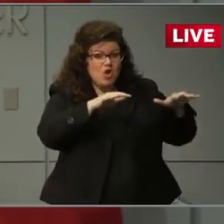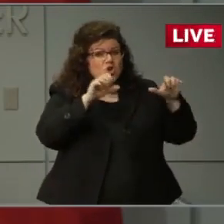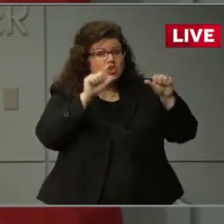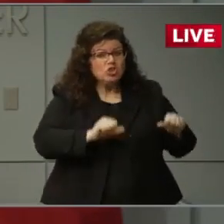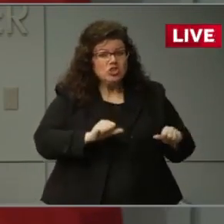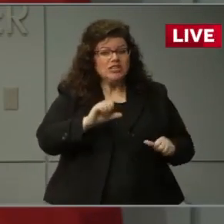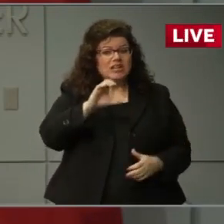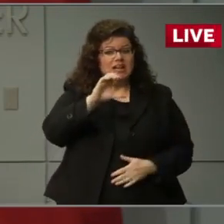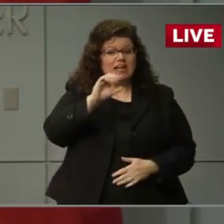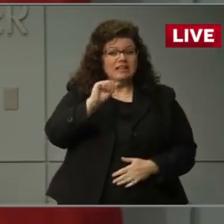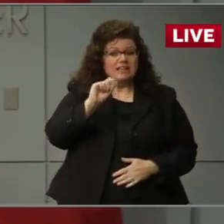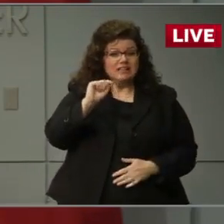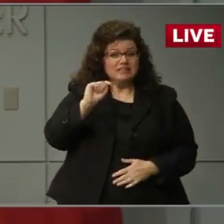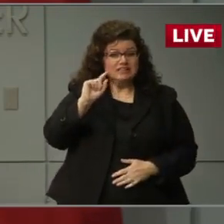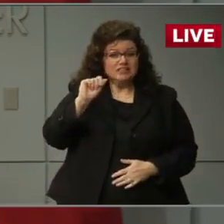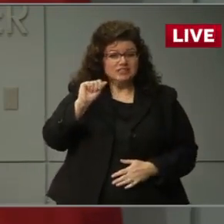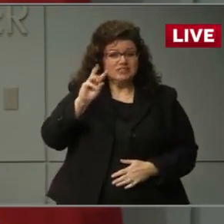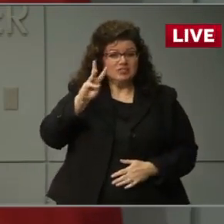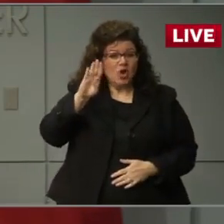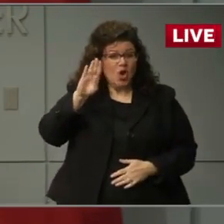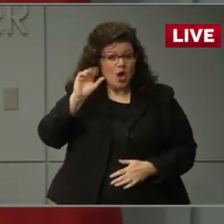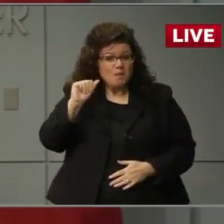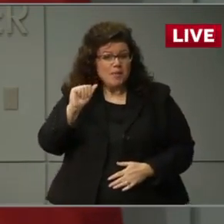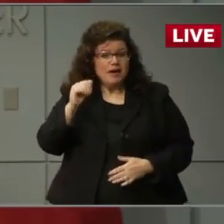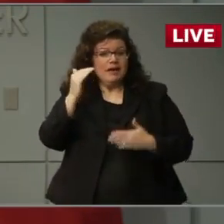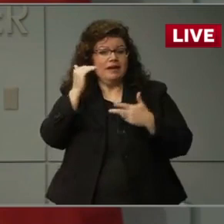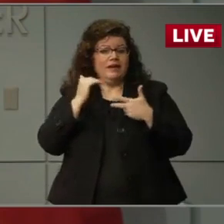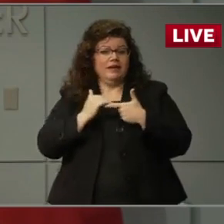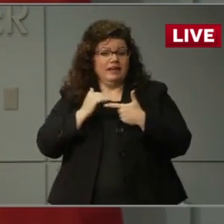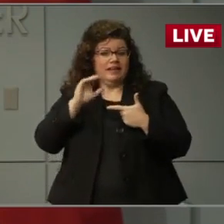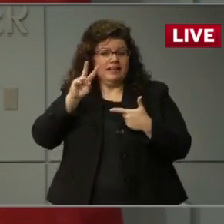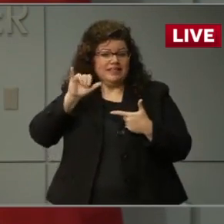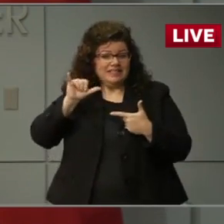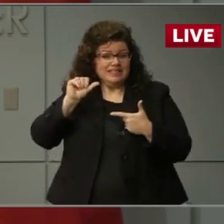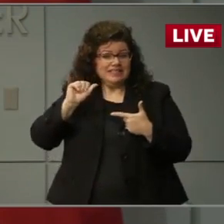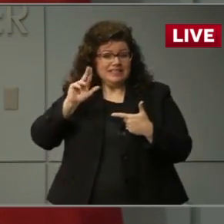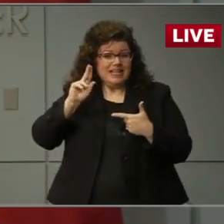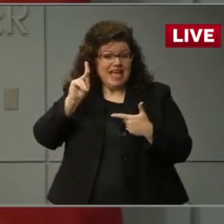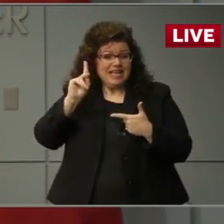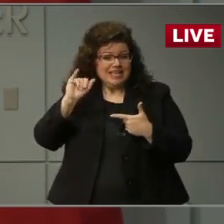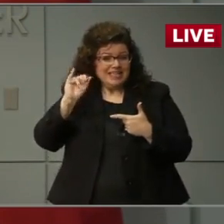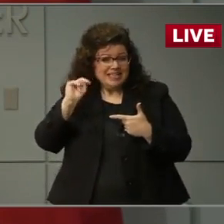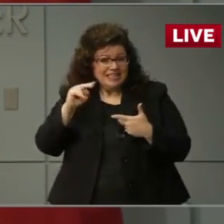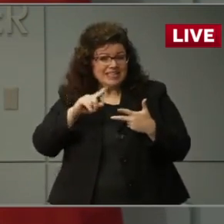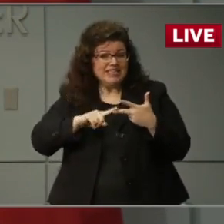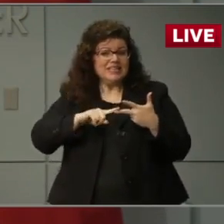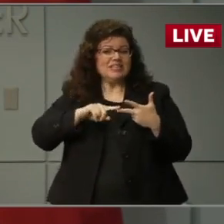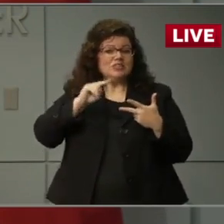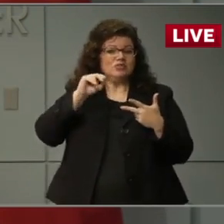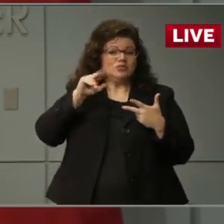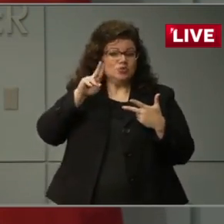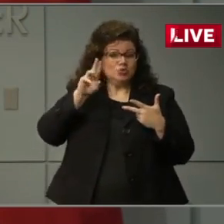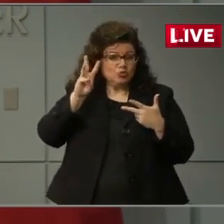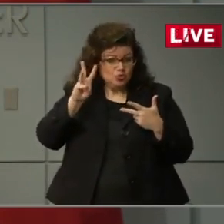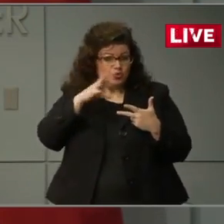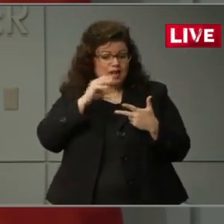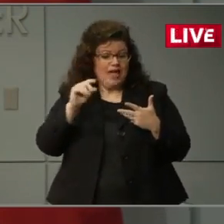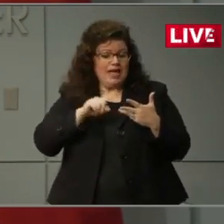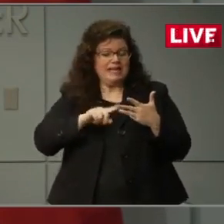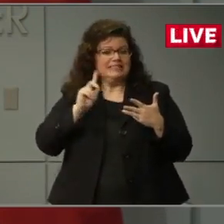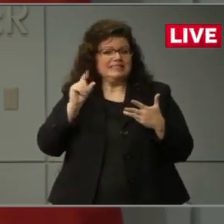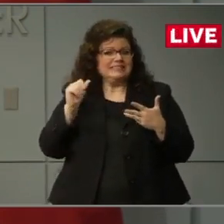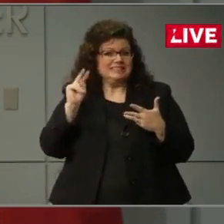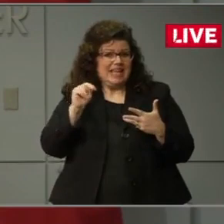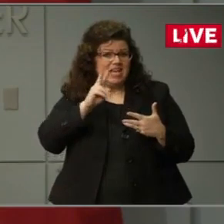Catawba, Yadkin, New, and Dan Rivers. We are in close contact with our local partners as they